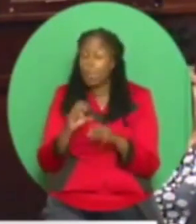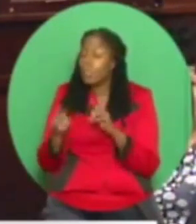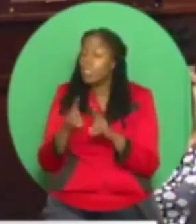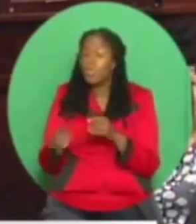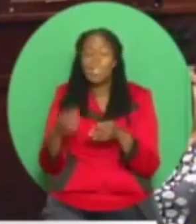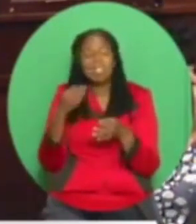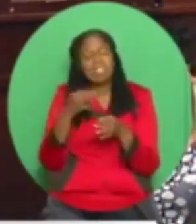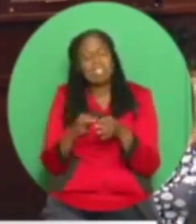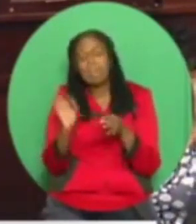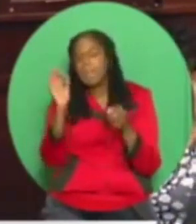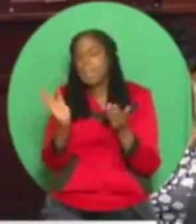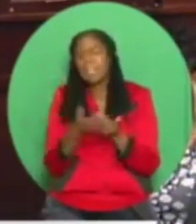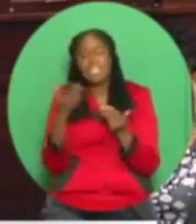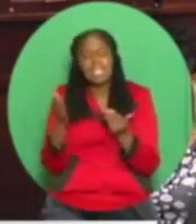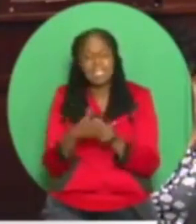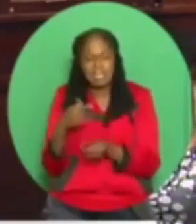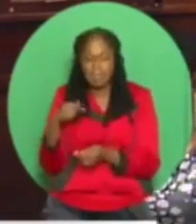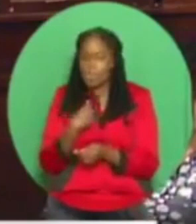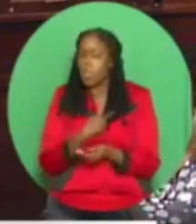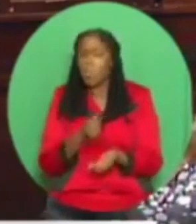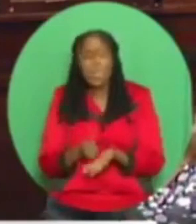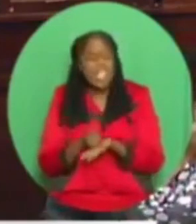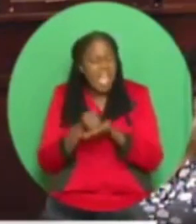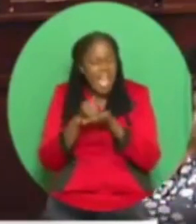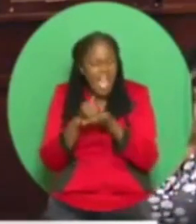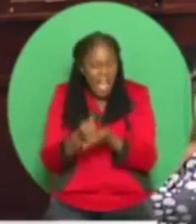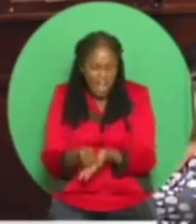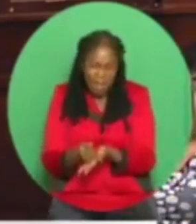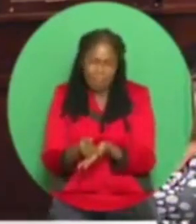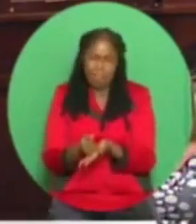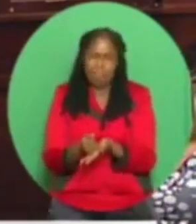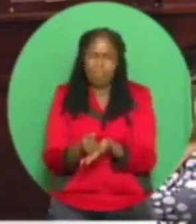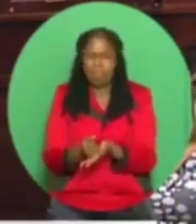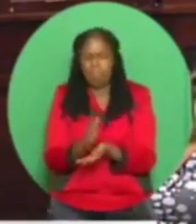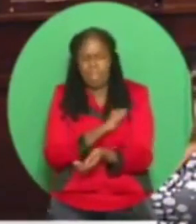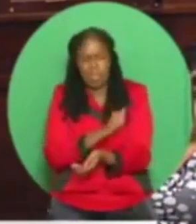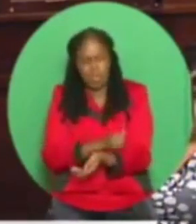to do. We help them with legislation to do that. Madam Speaker.